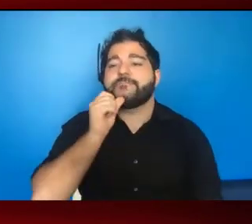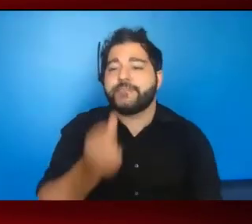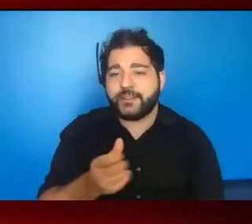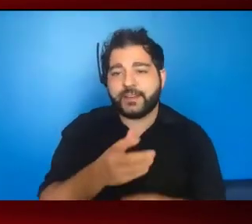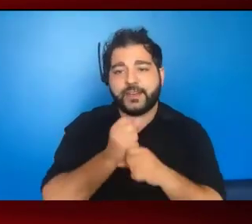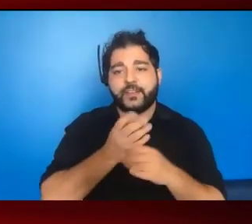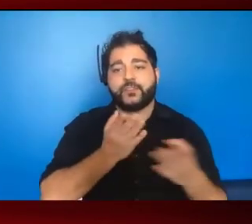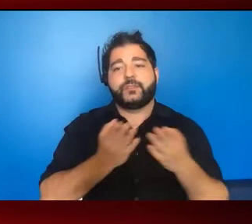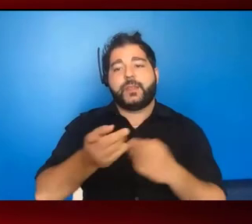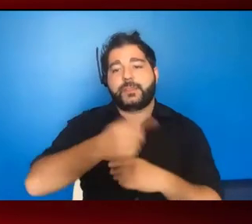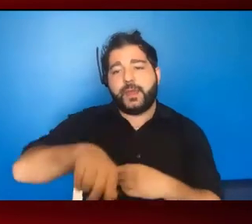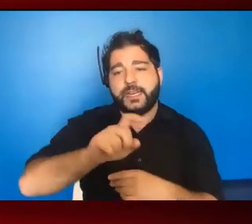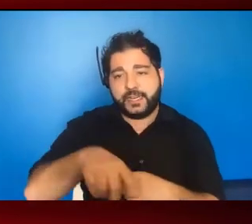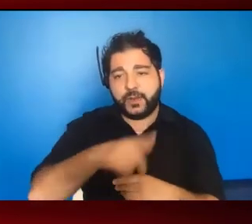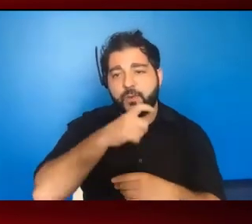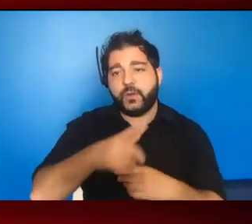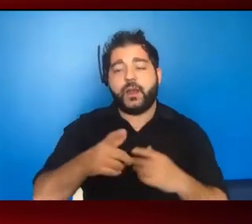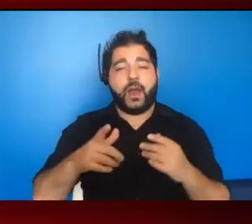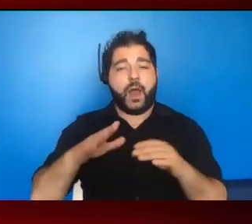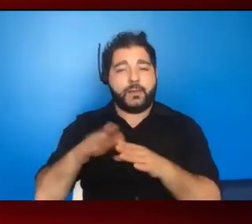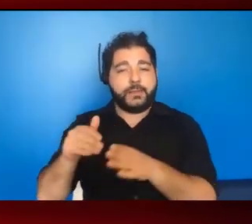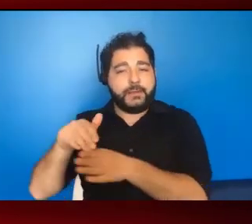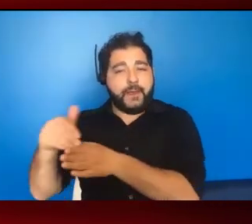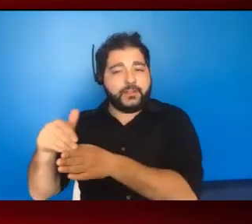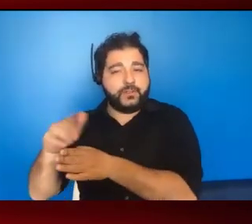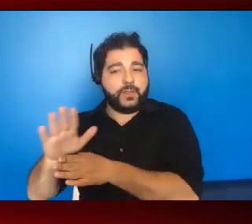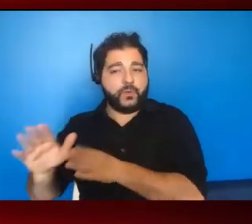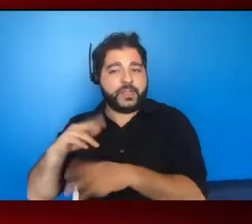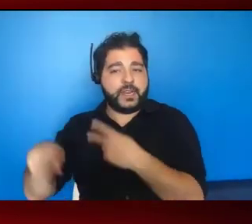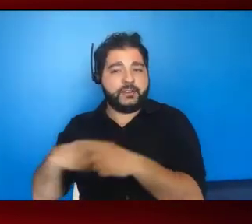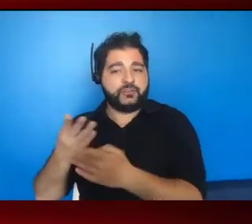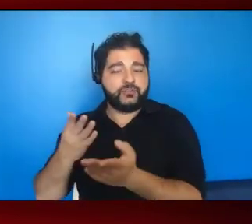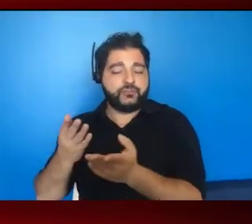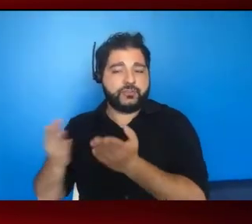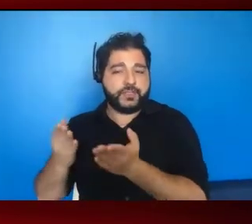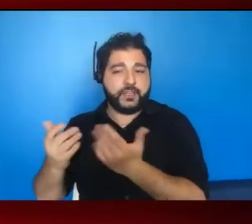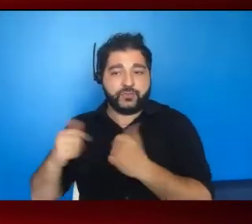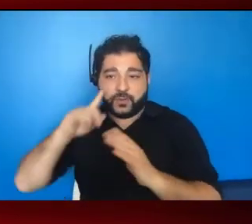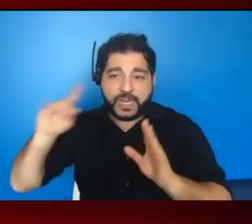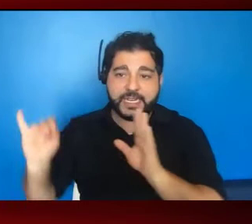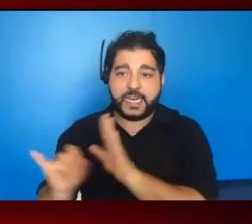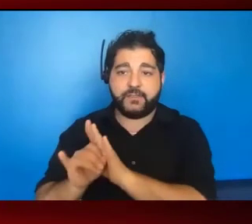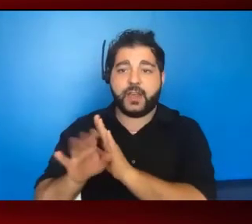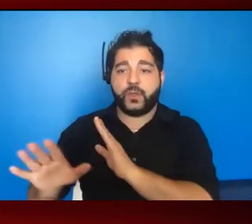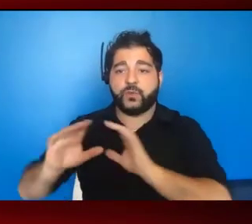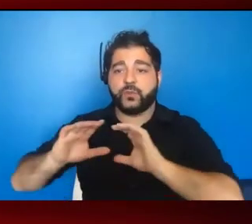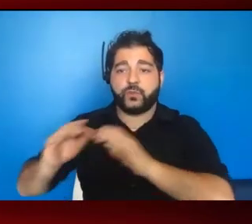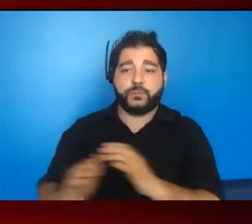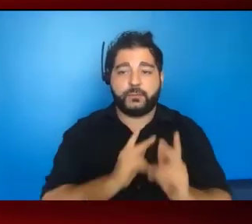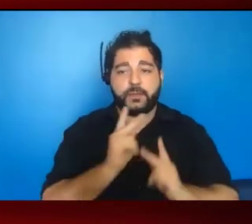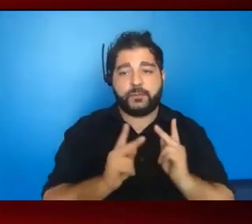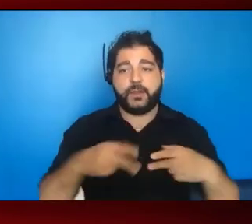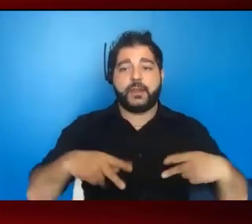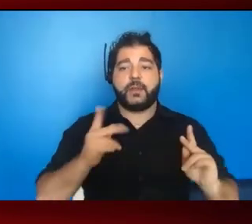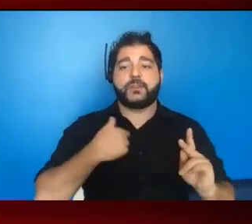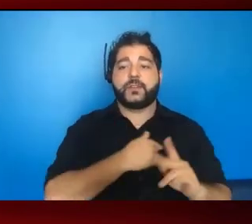services that they need, who are on the fringe of those services, and really identifying these groups of people allow us